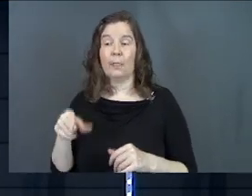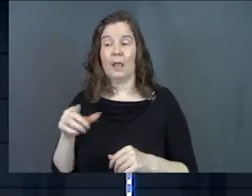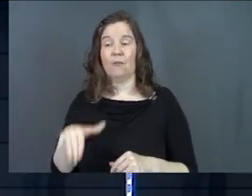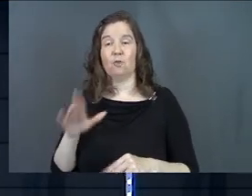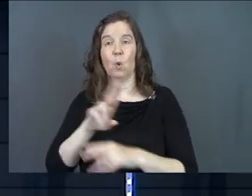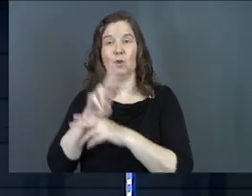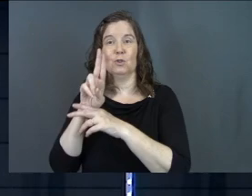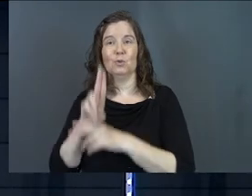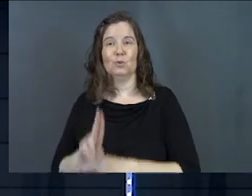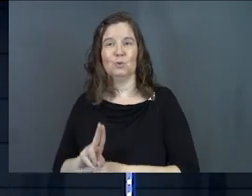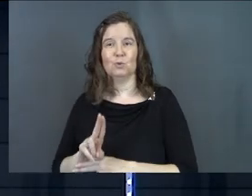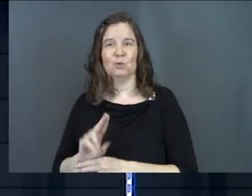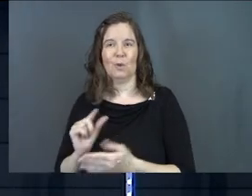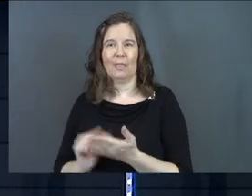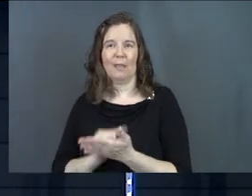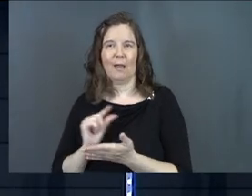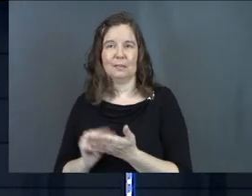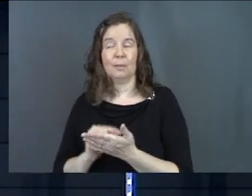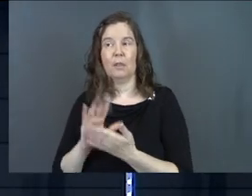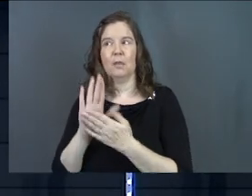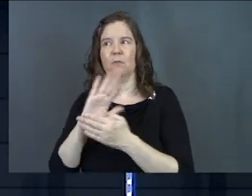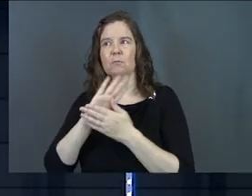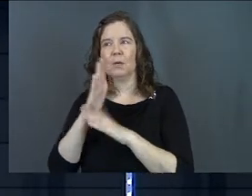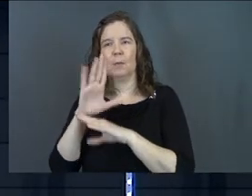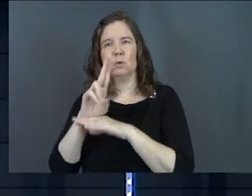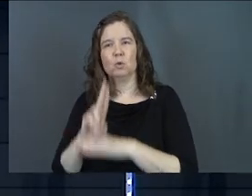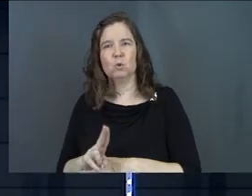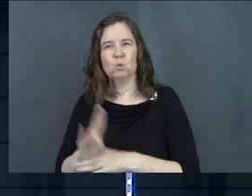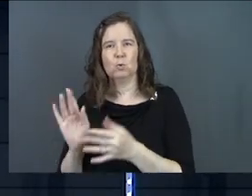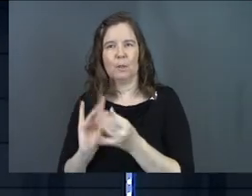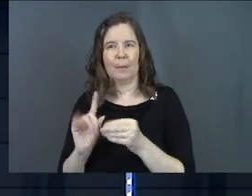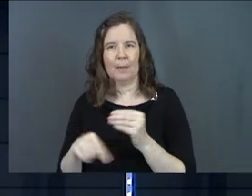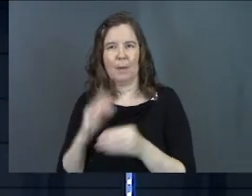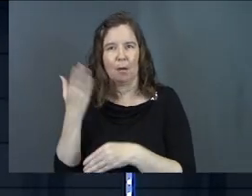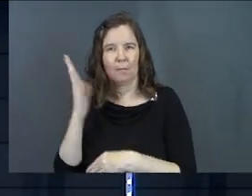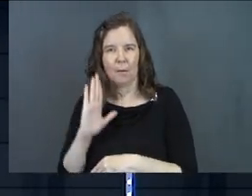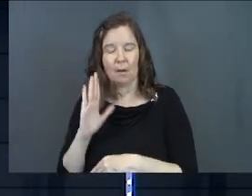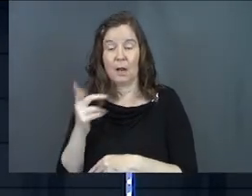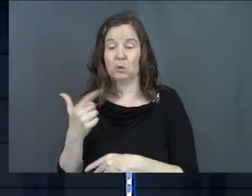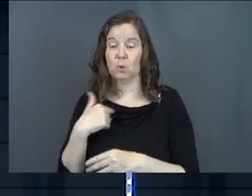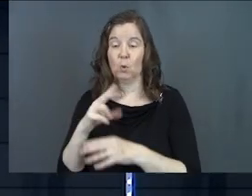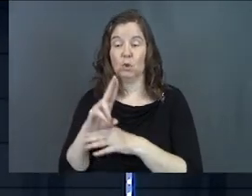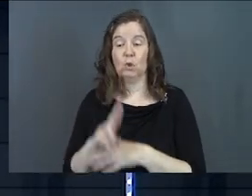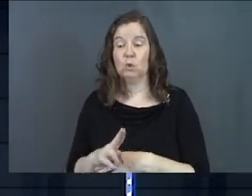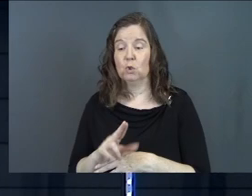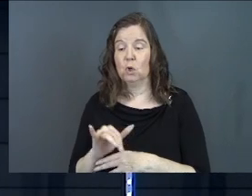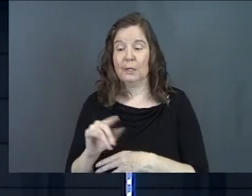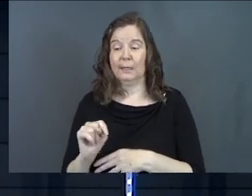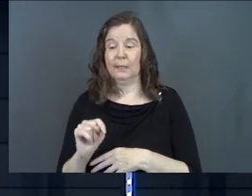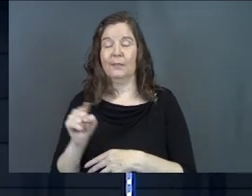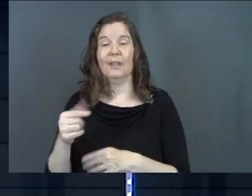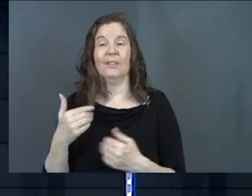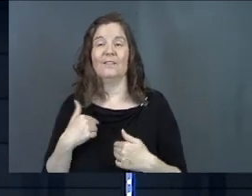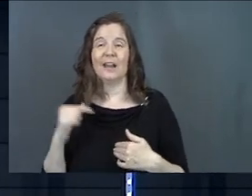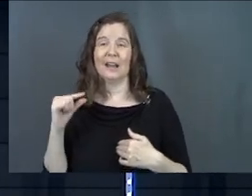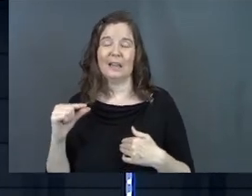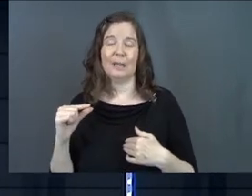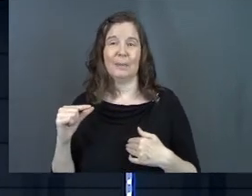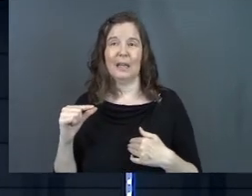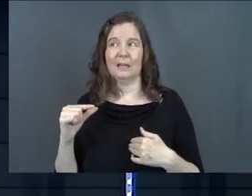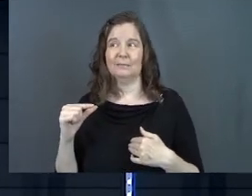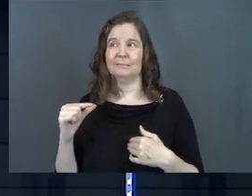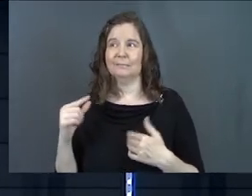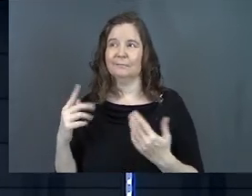They've grown used to the gospel. They've grown used to the message about God and they've grown so used to it, they've gotten a little bit